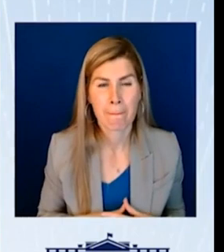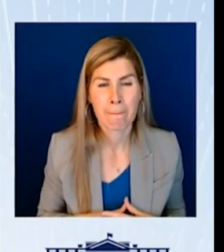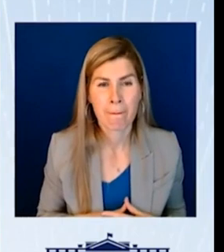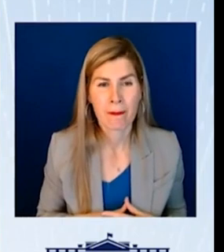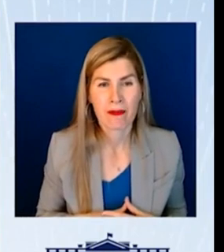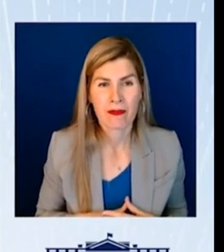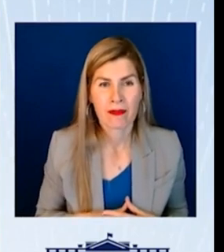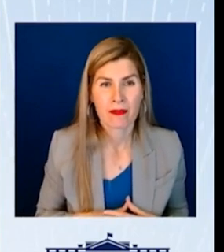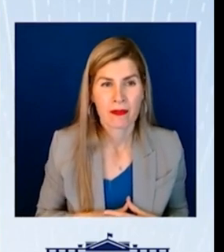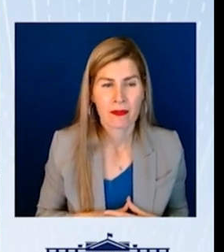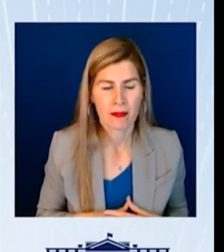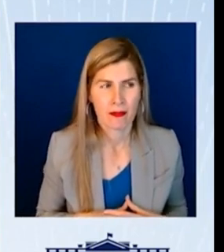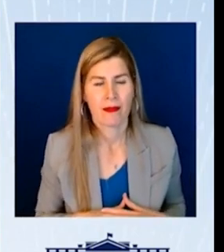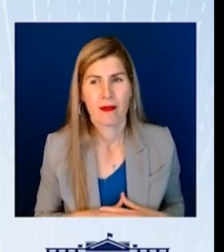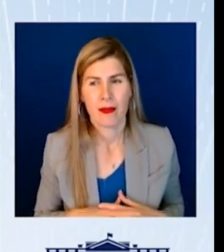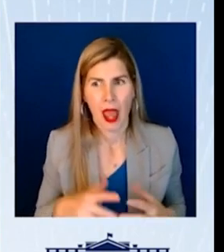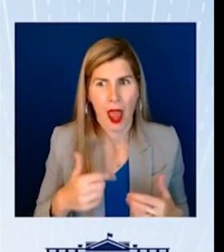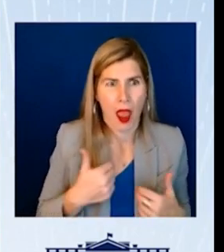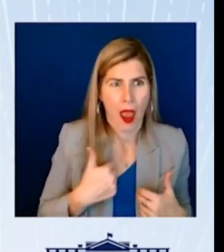I had no idea how to do that.